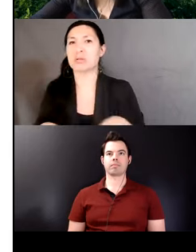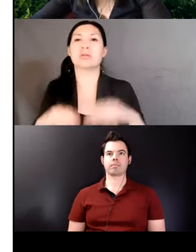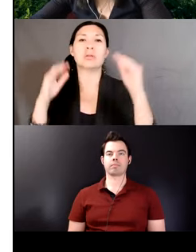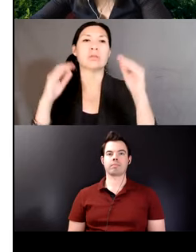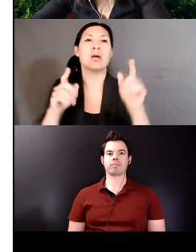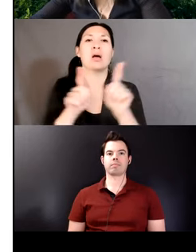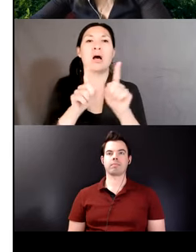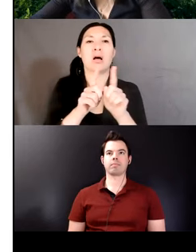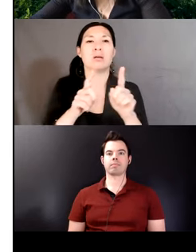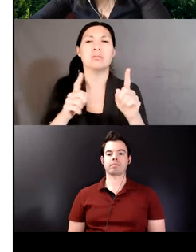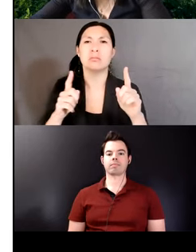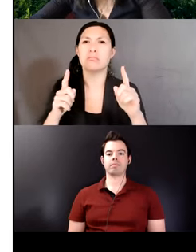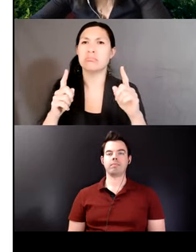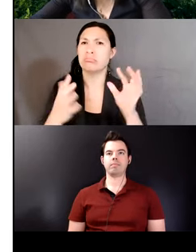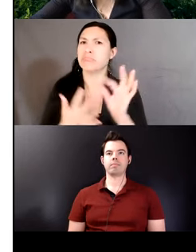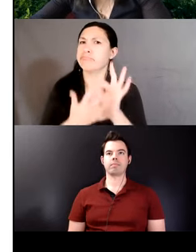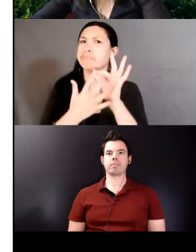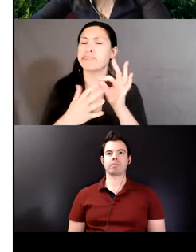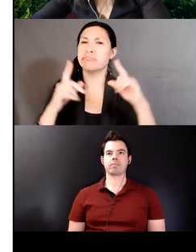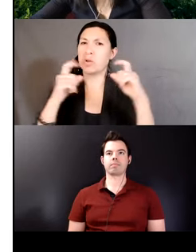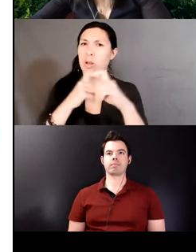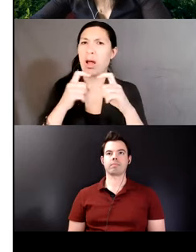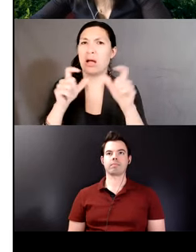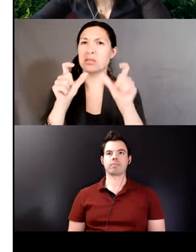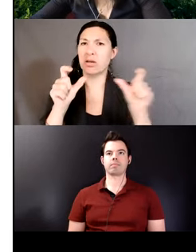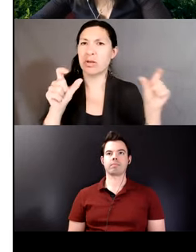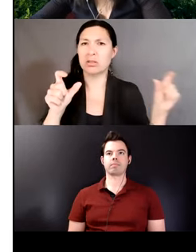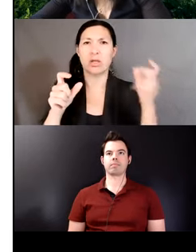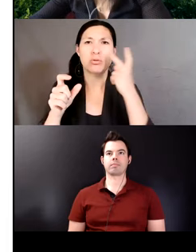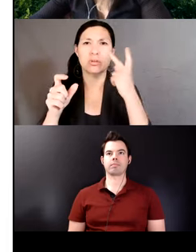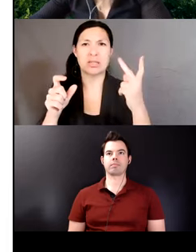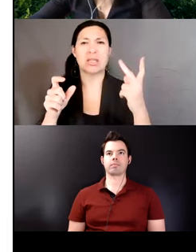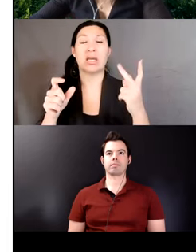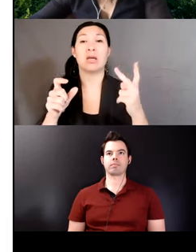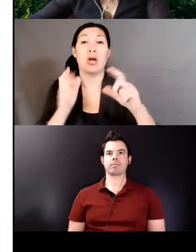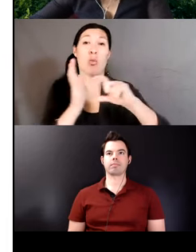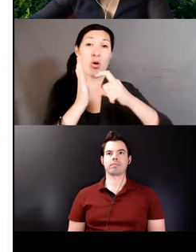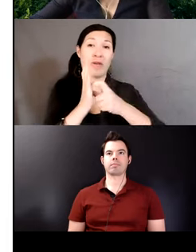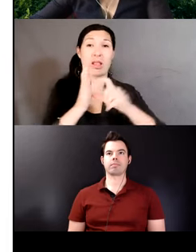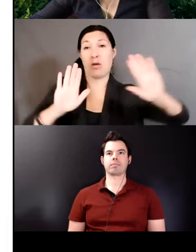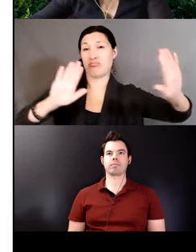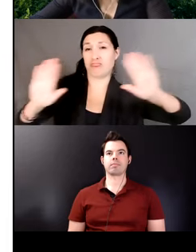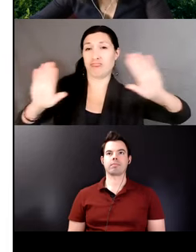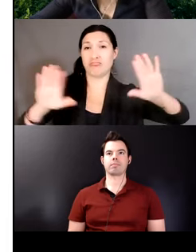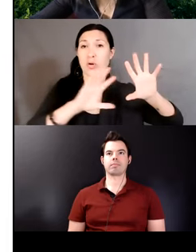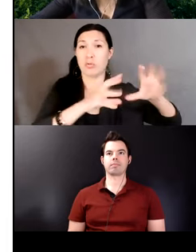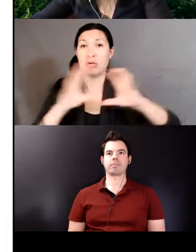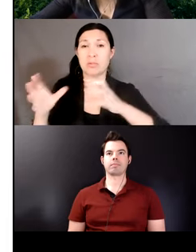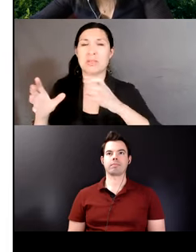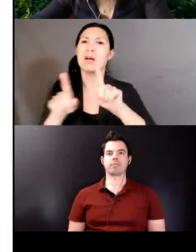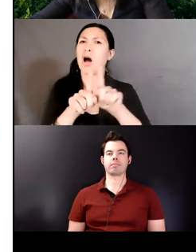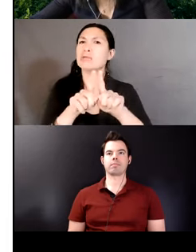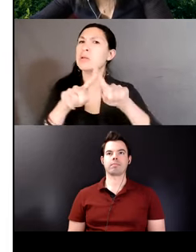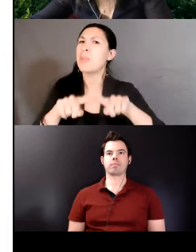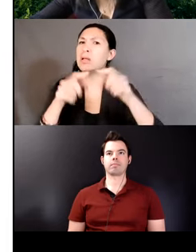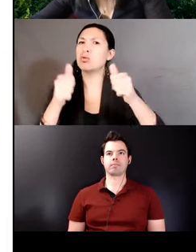complex suffixes exhibited in the morphology of these two groups of speakers and the geography where the